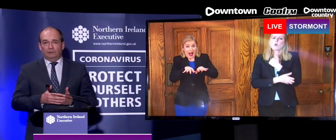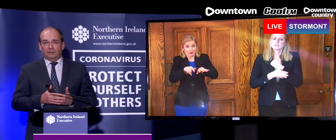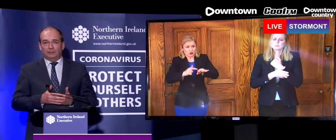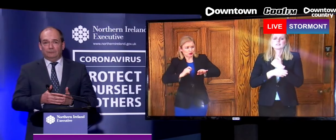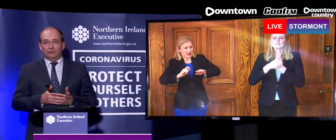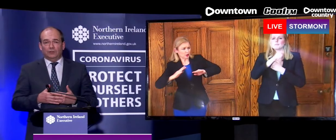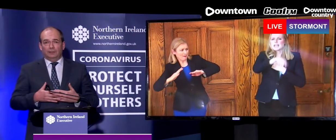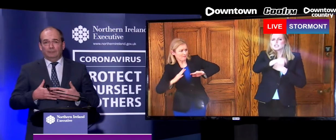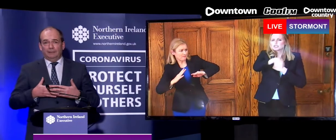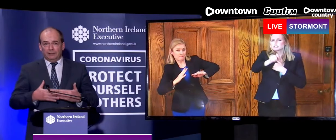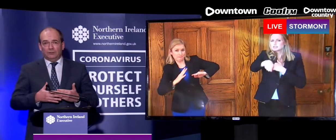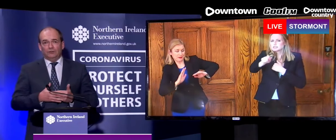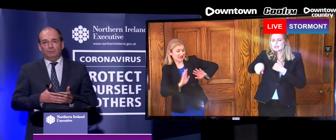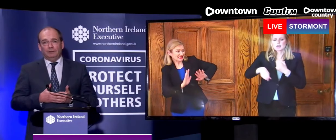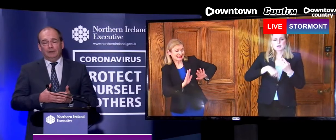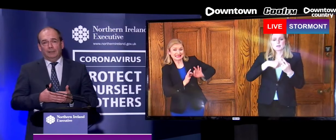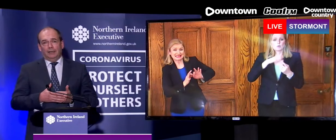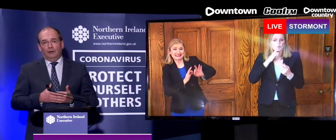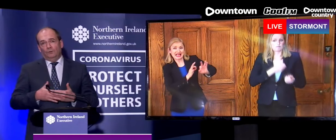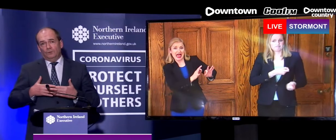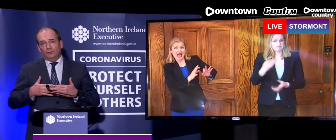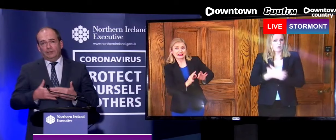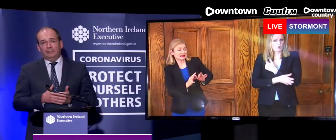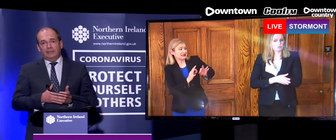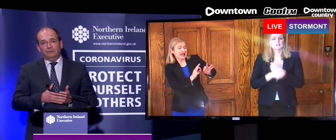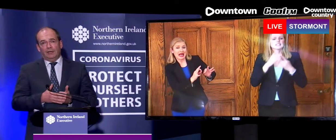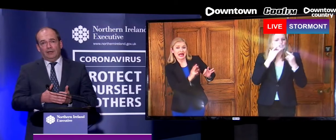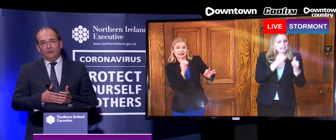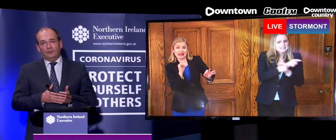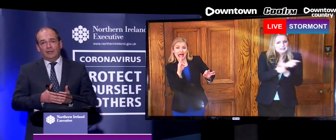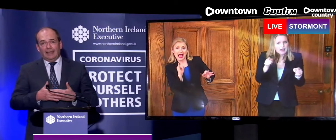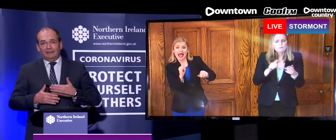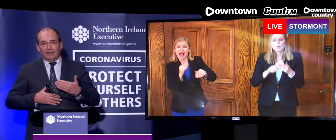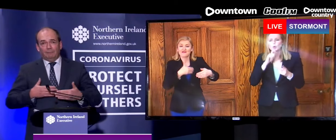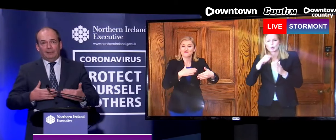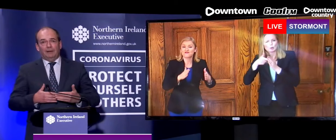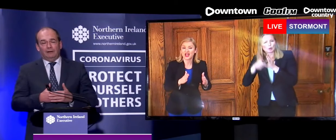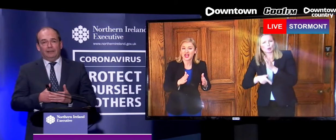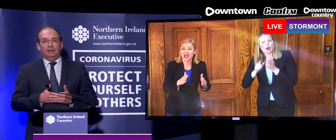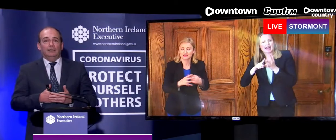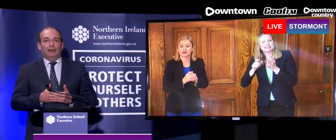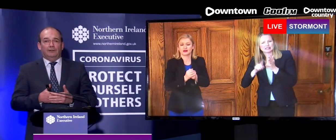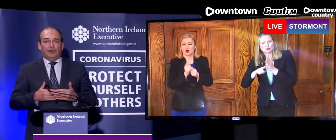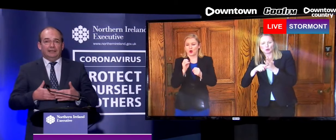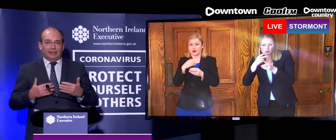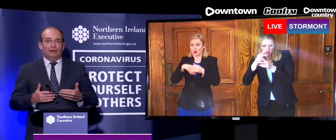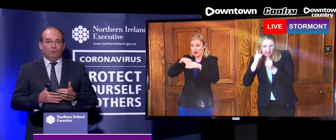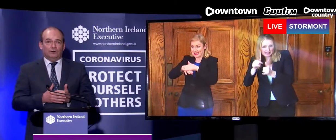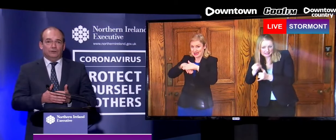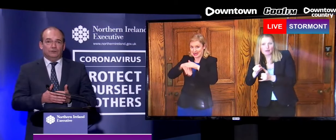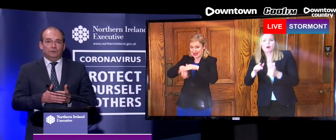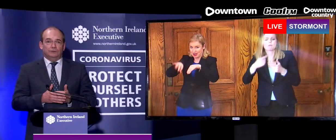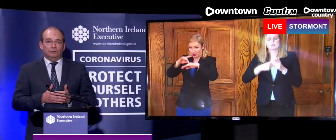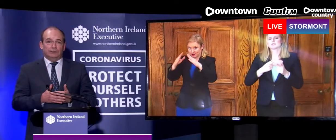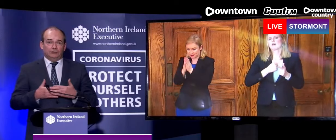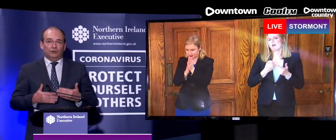sick, whether that's individuals admitted to hospital, or those who are in intensive care units, and then primarily health and care